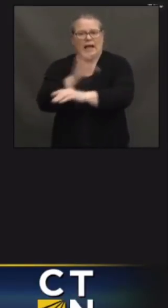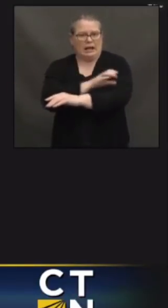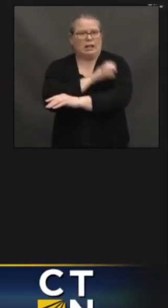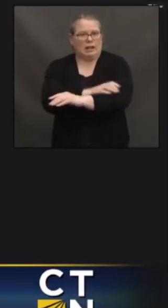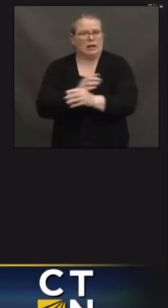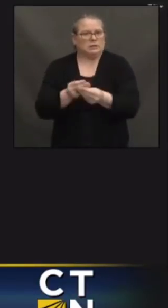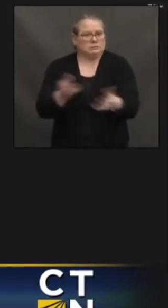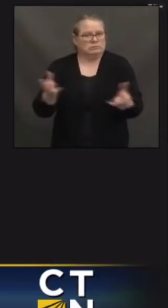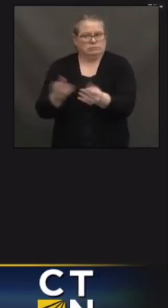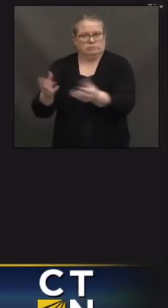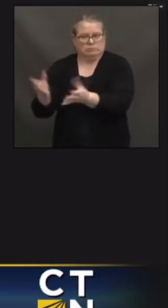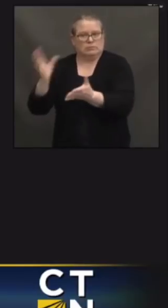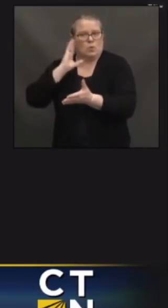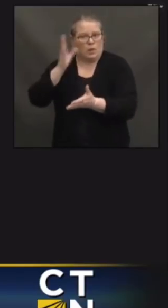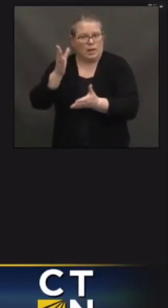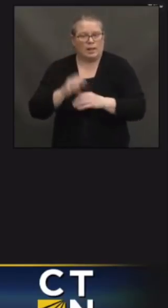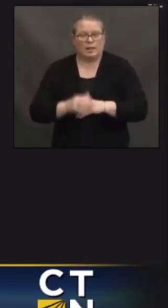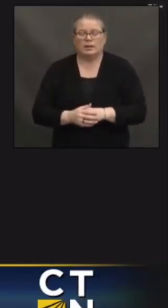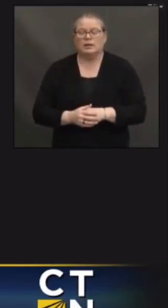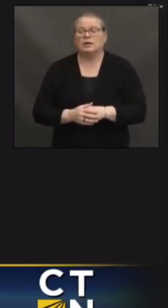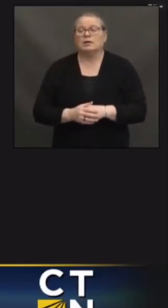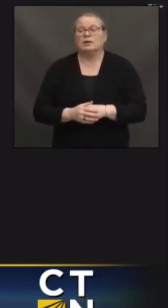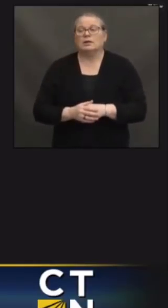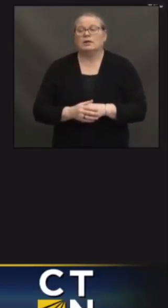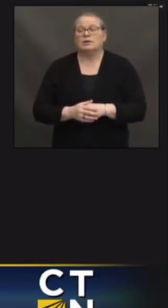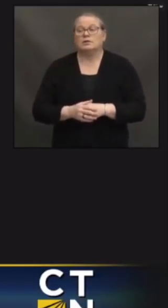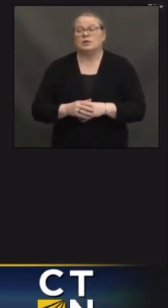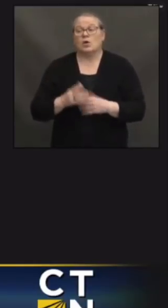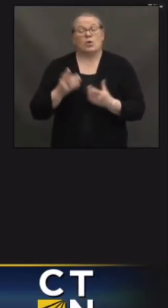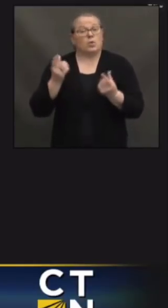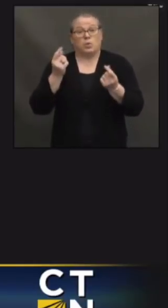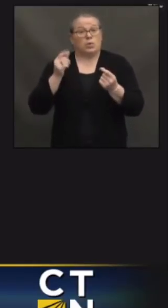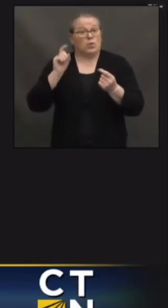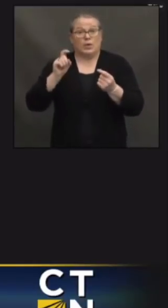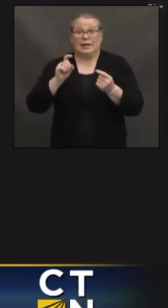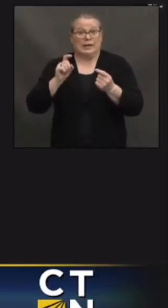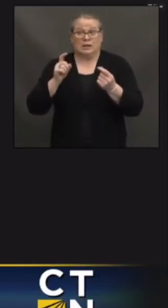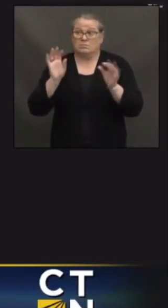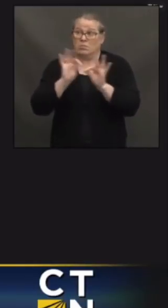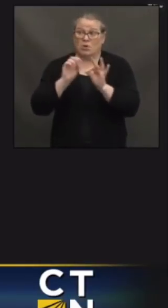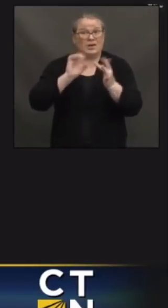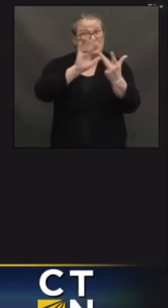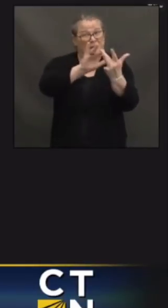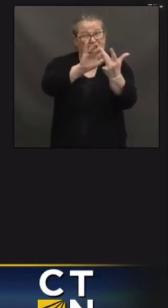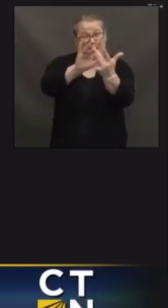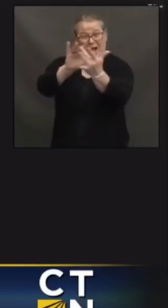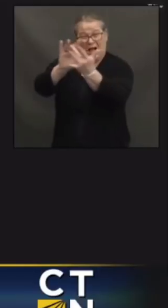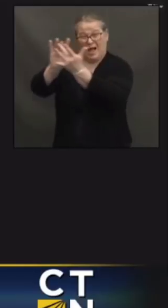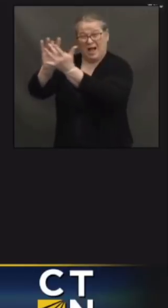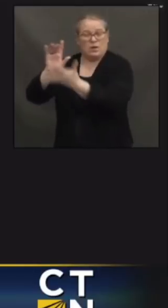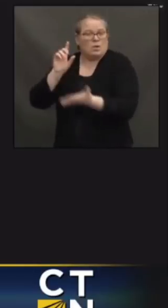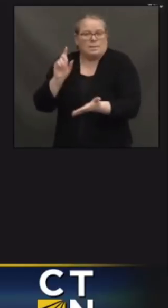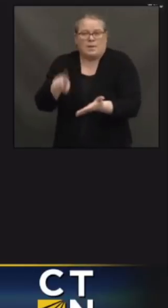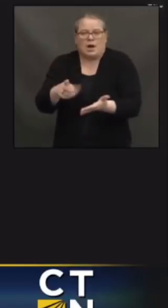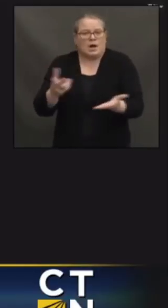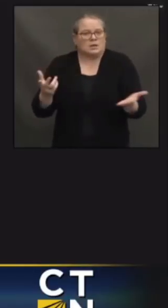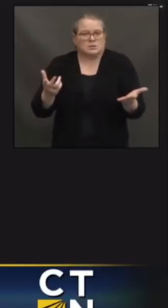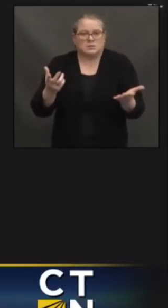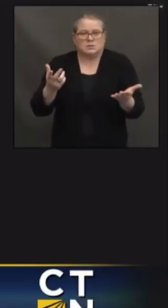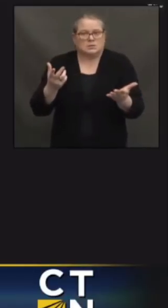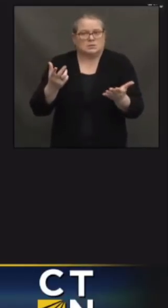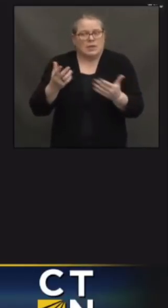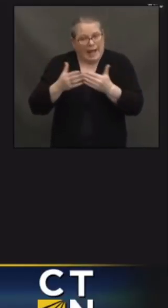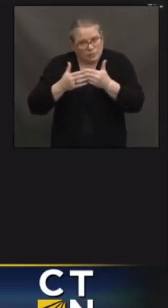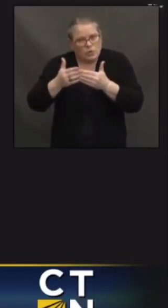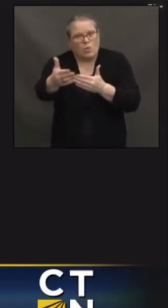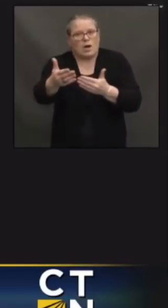do, especially as time goes on, is massive outreach. Remember, you know, in a system that is first come, first serve,